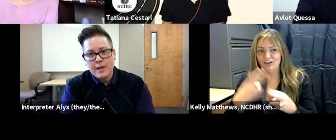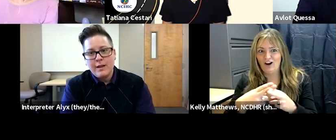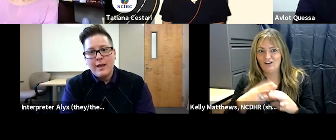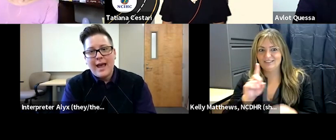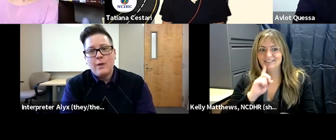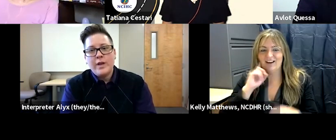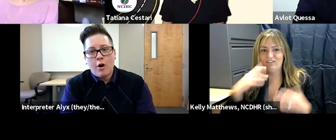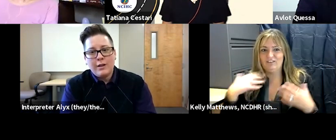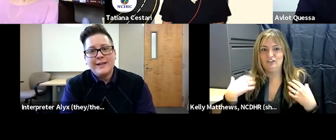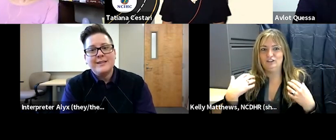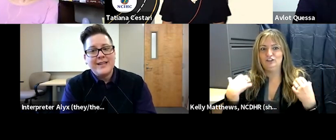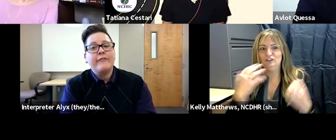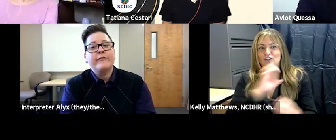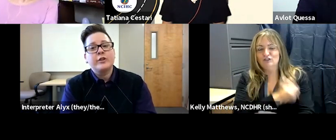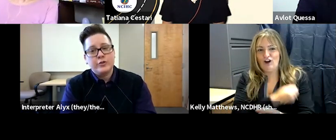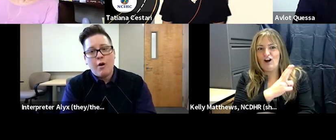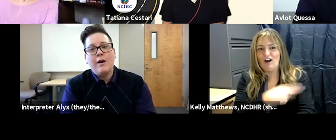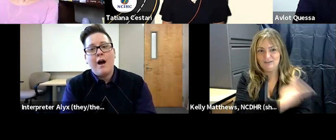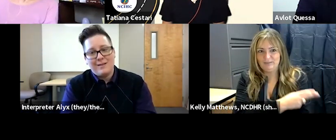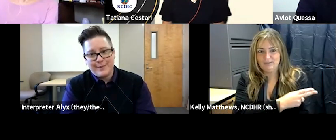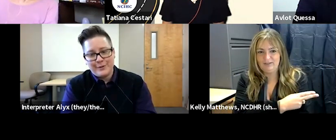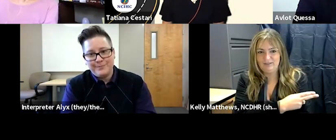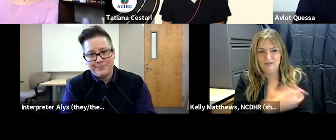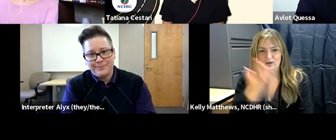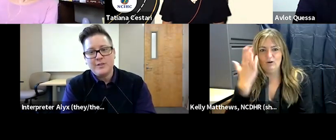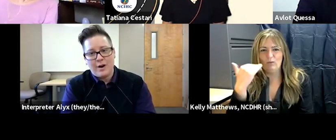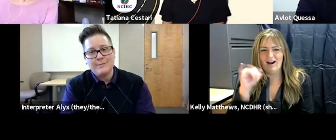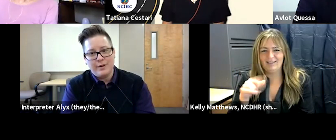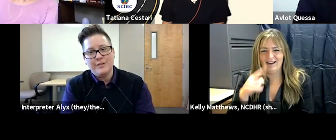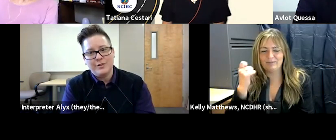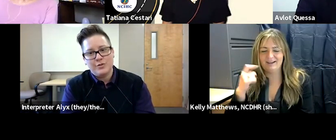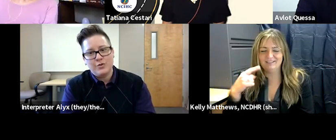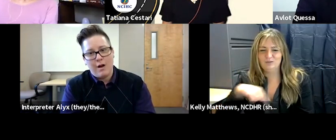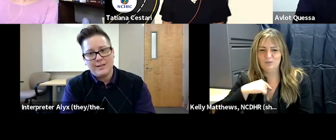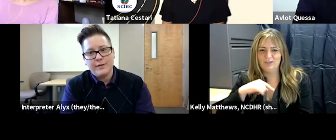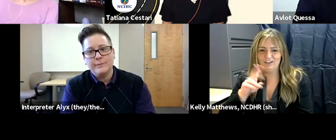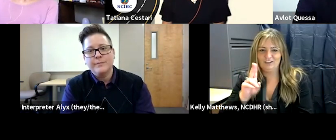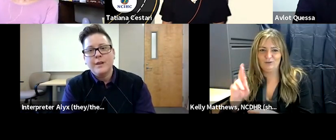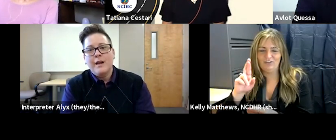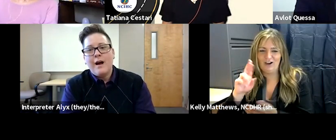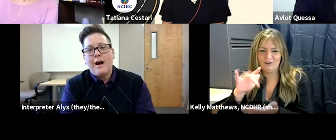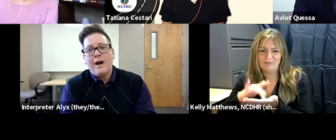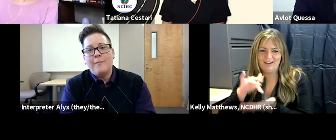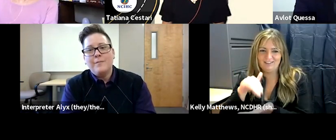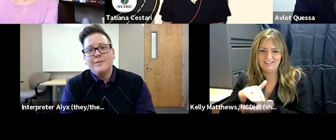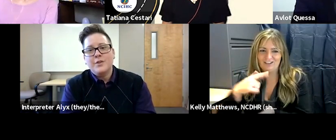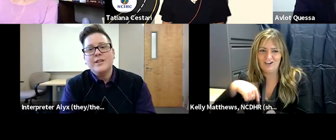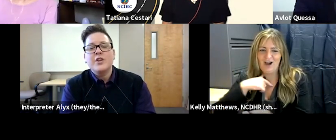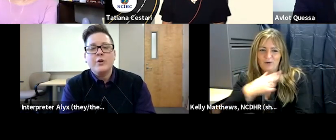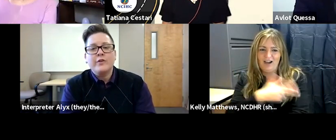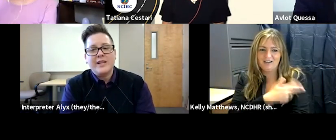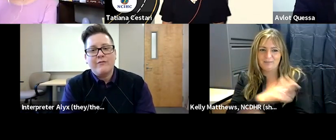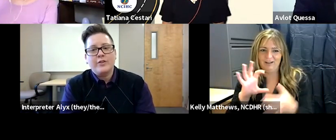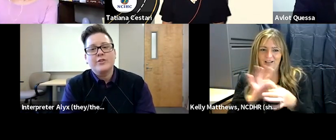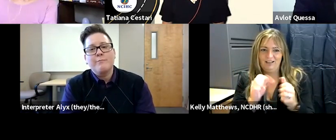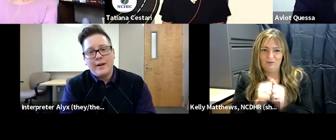and we call it deaf strong hospital because our hospital is strong hospital um so